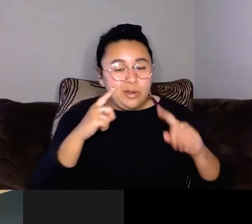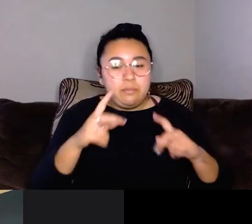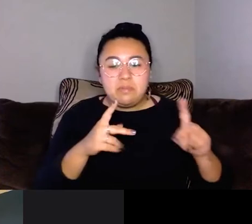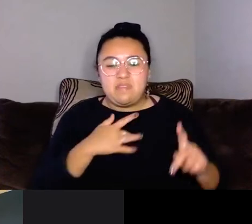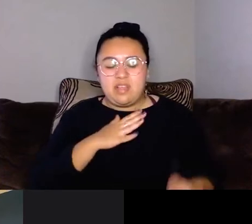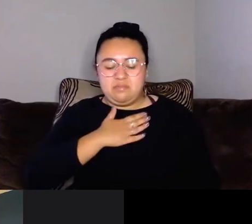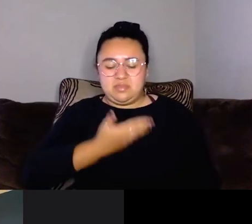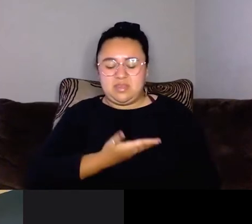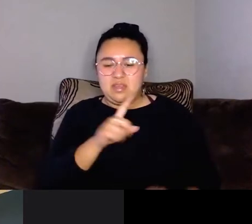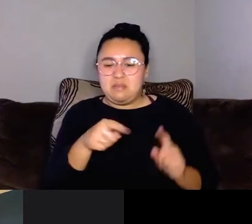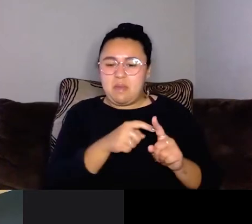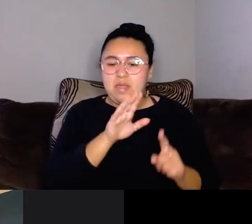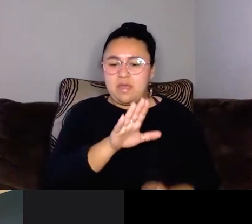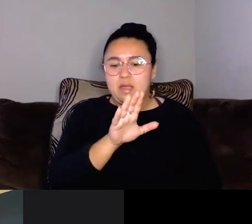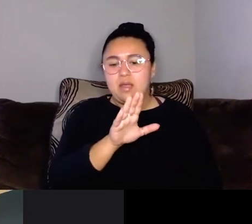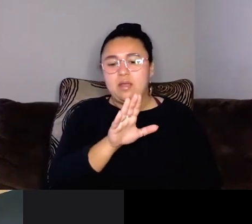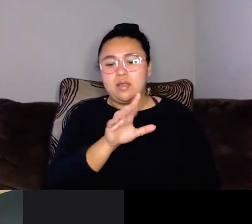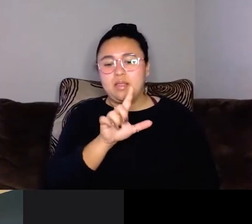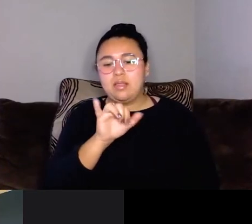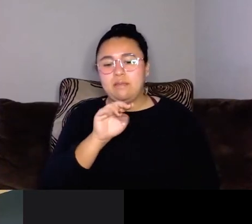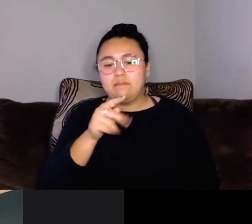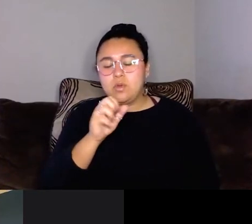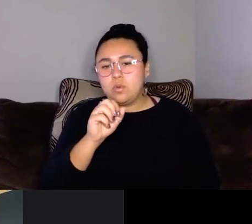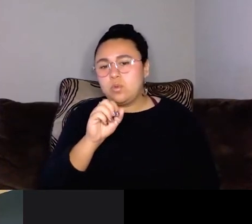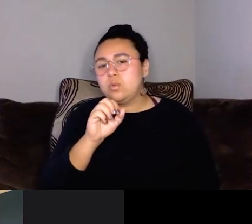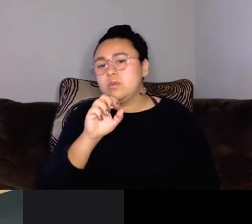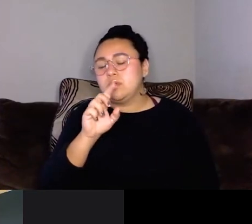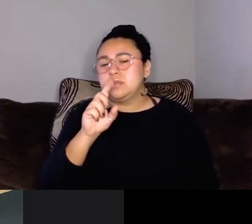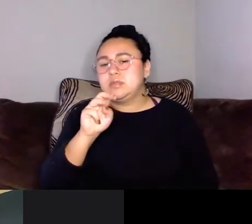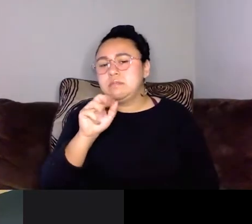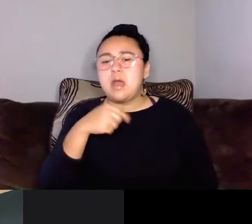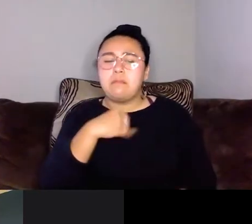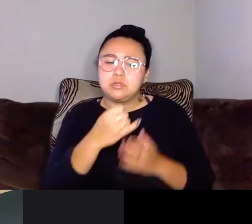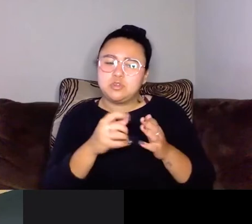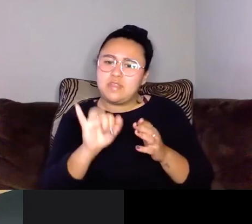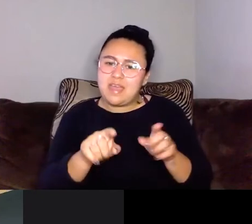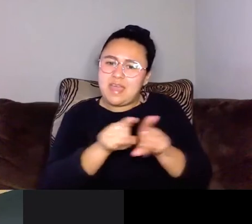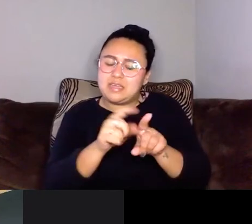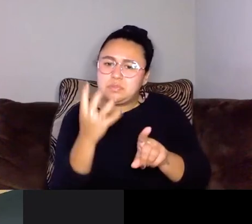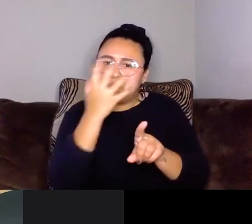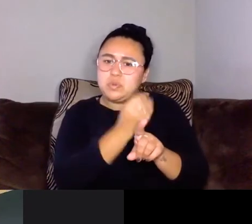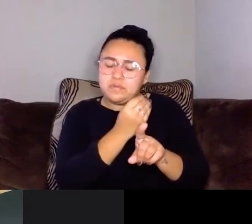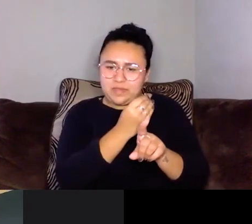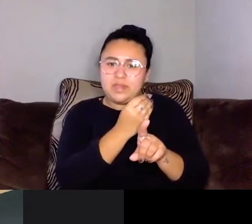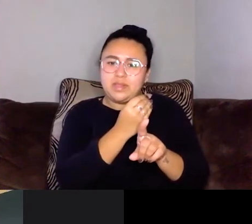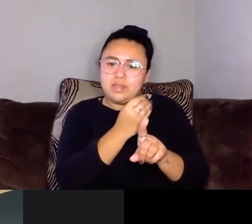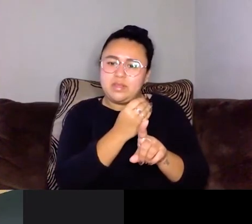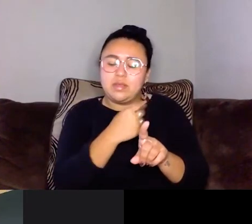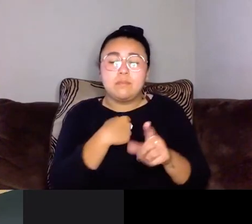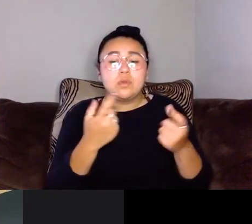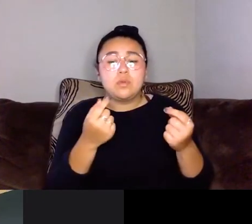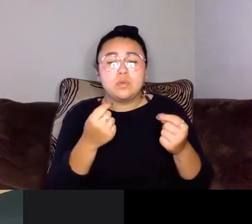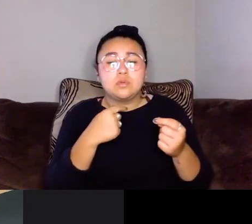upset about that, made me want to depict it as beautiful. So what I did is I created, um,